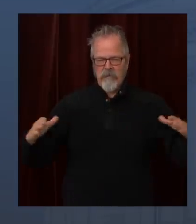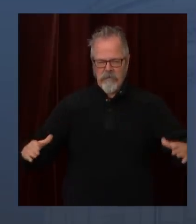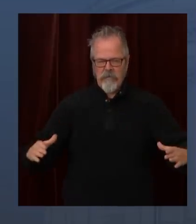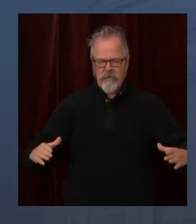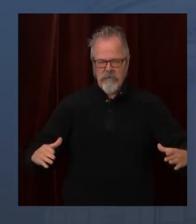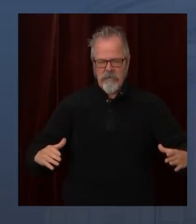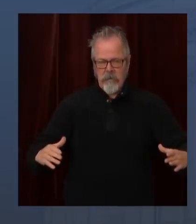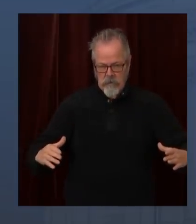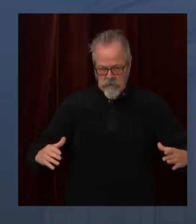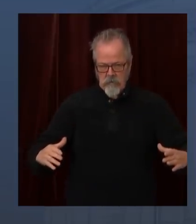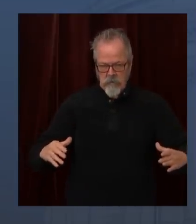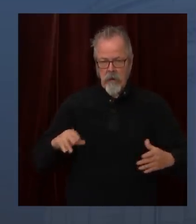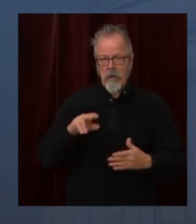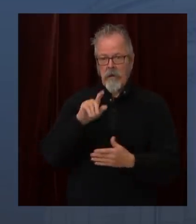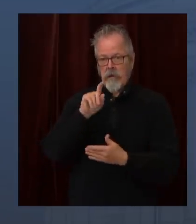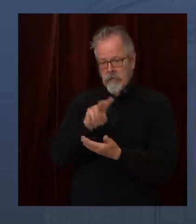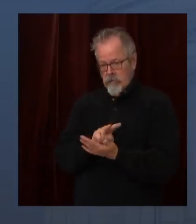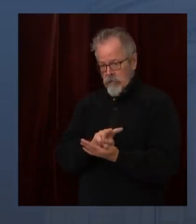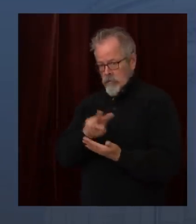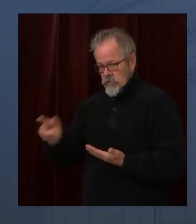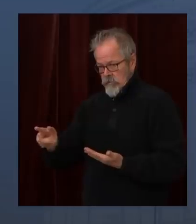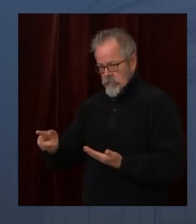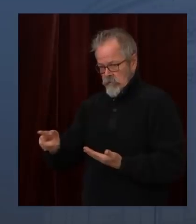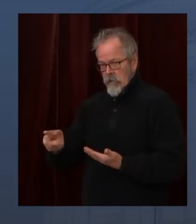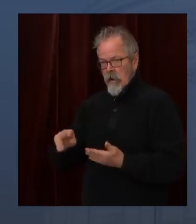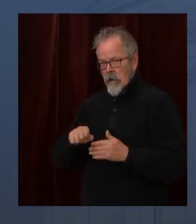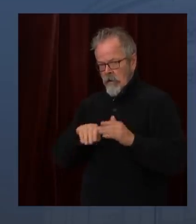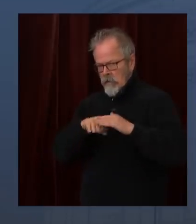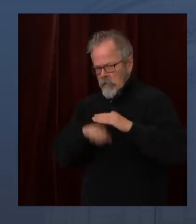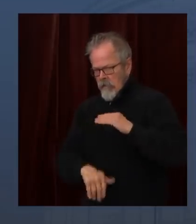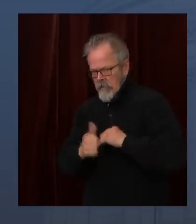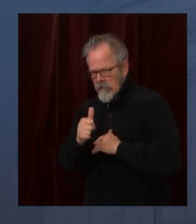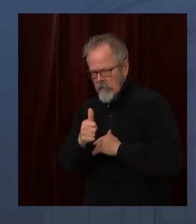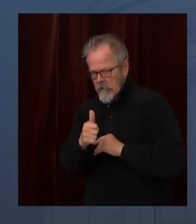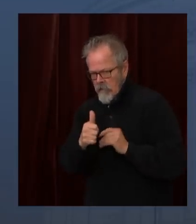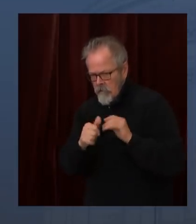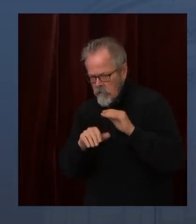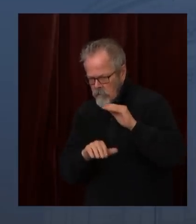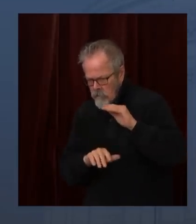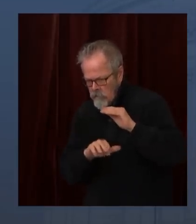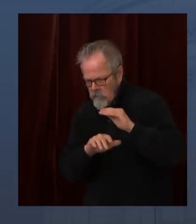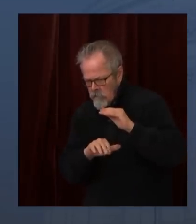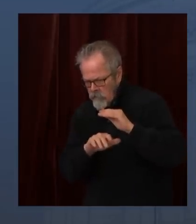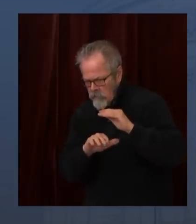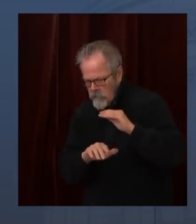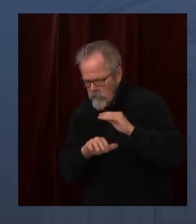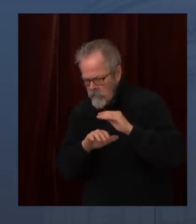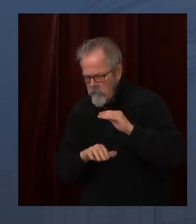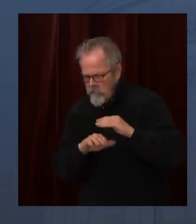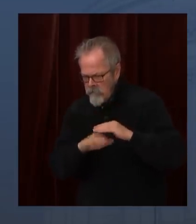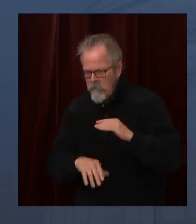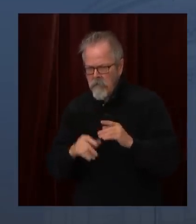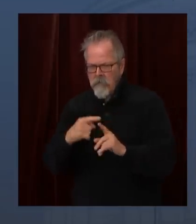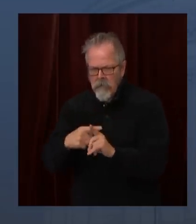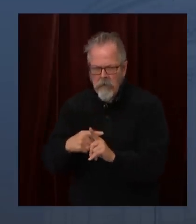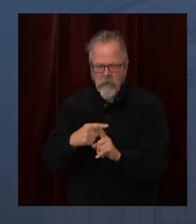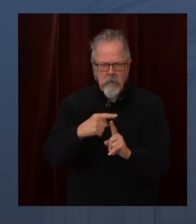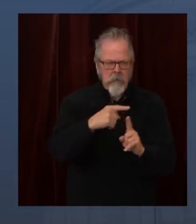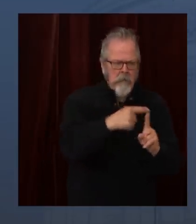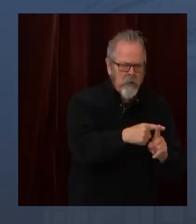recovery plan is consistent with the CDC guidelines for opening regions nationwide.